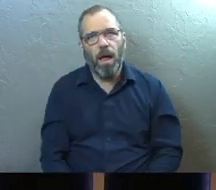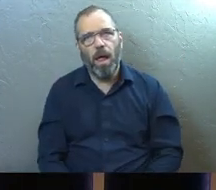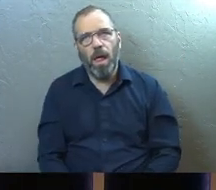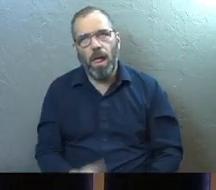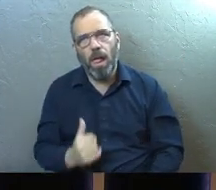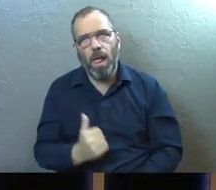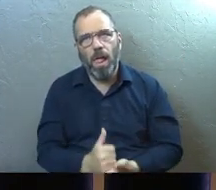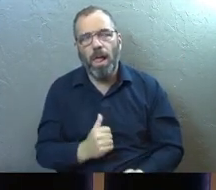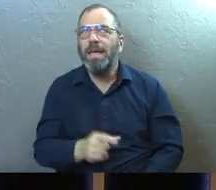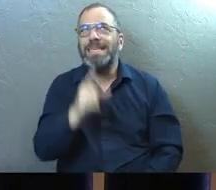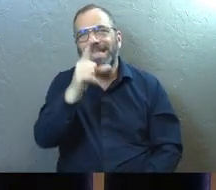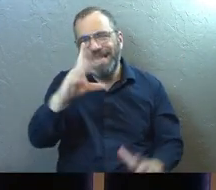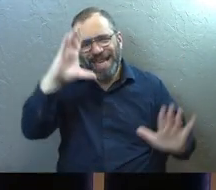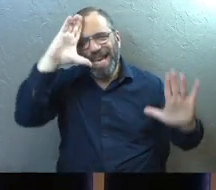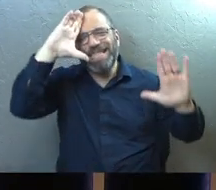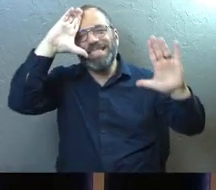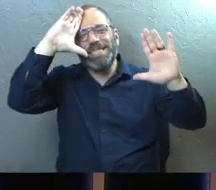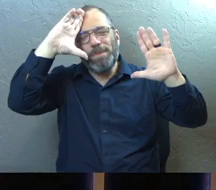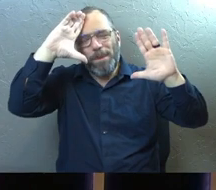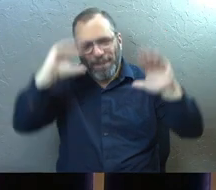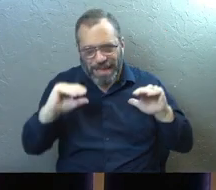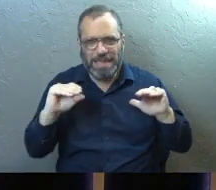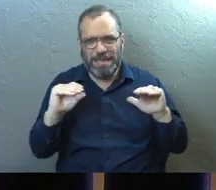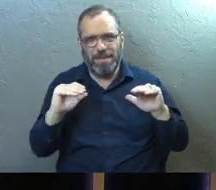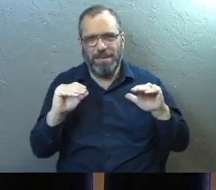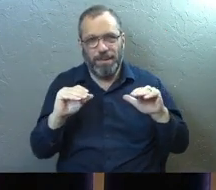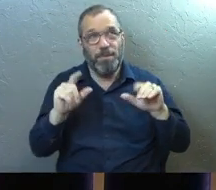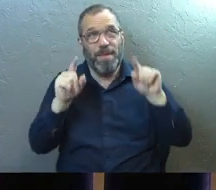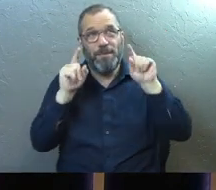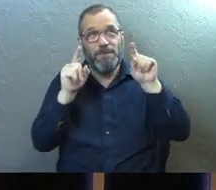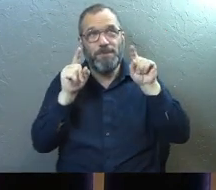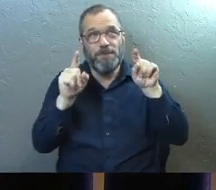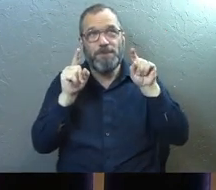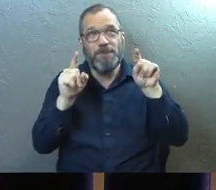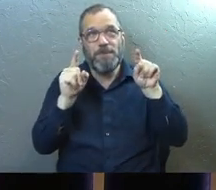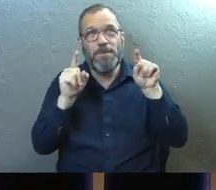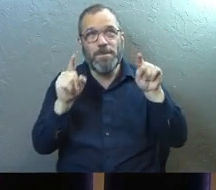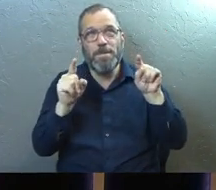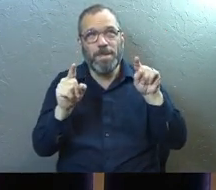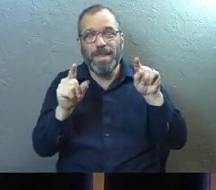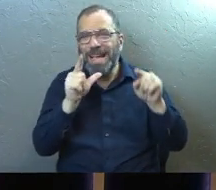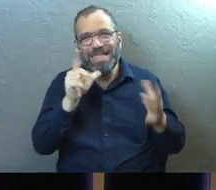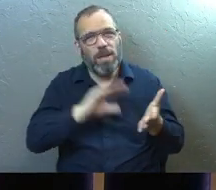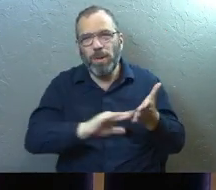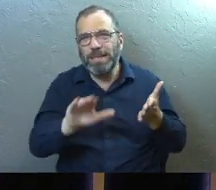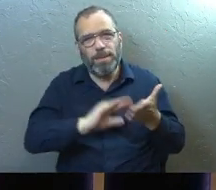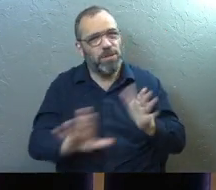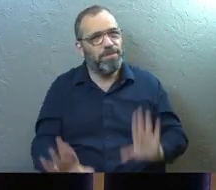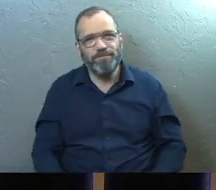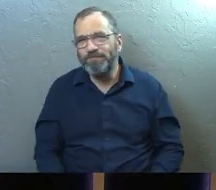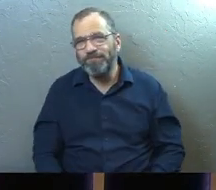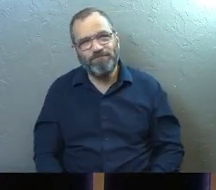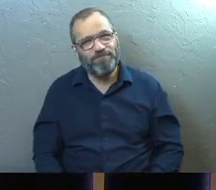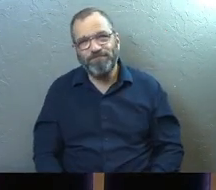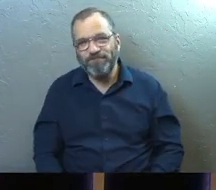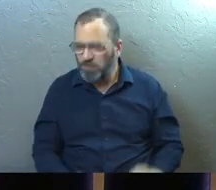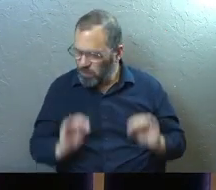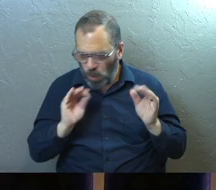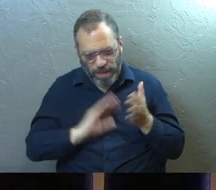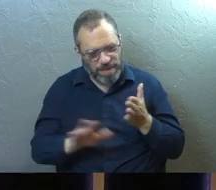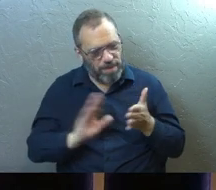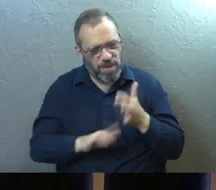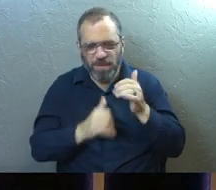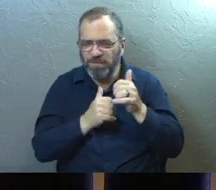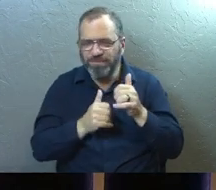Yeah, he expects it and he doesn't exempt us from following Jesus.